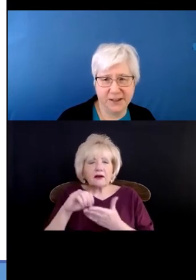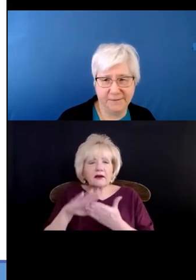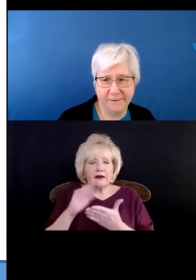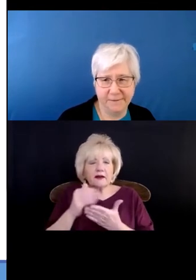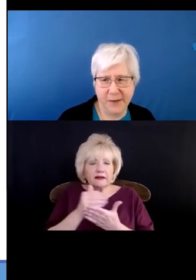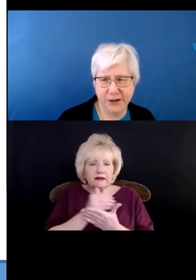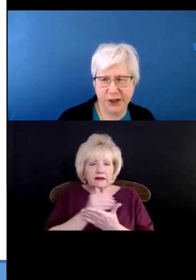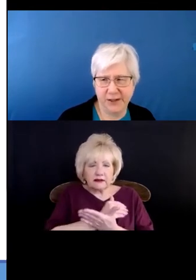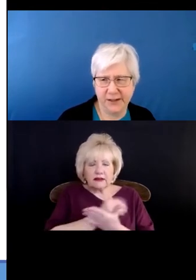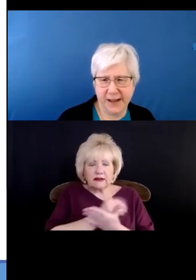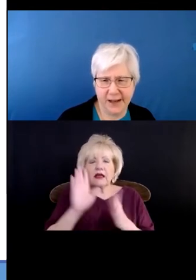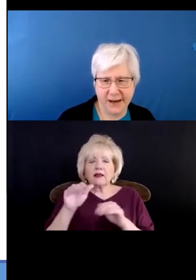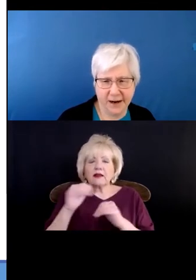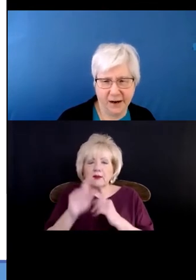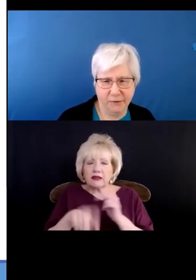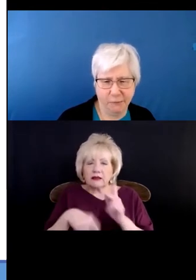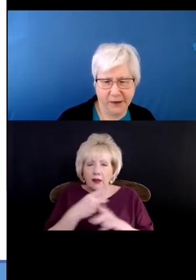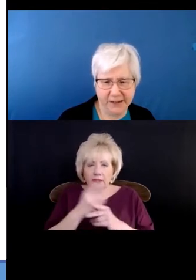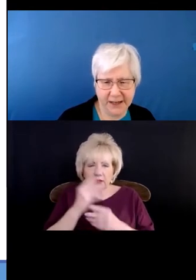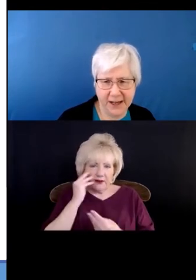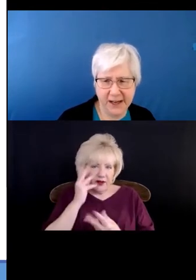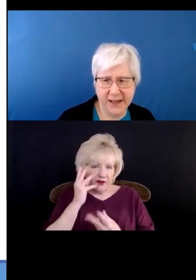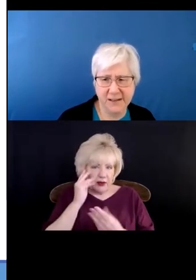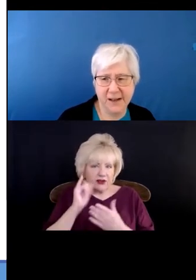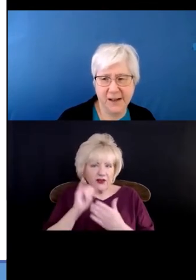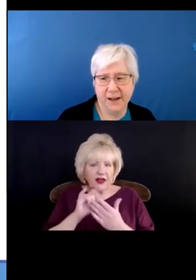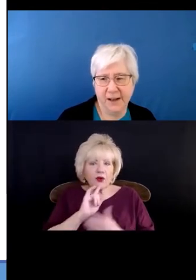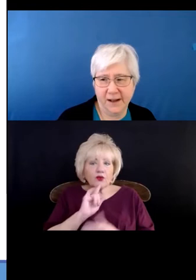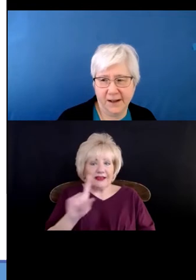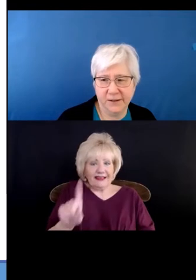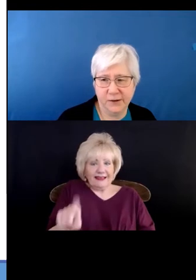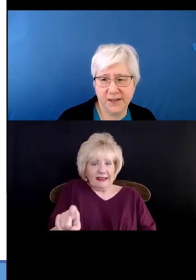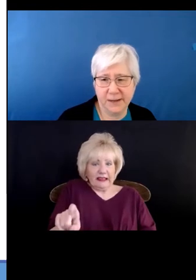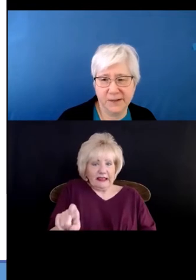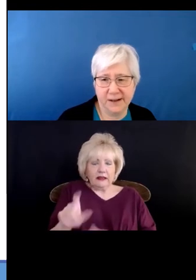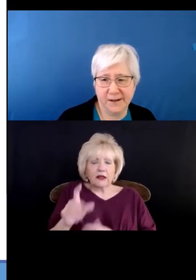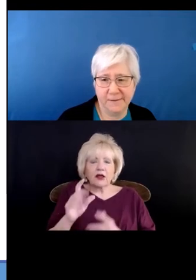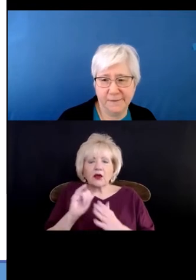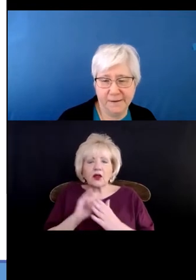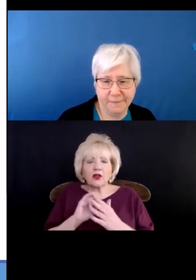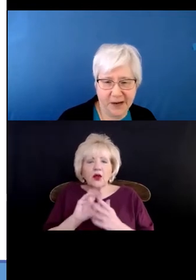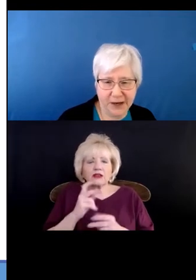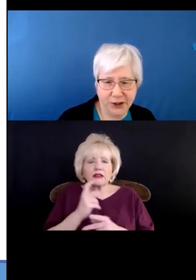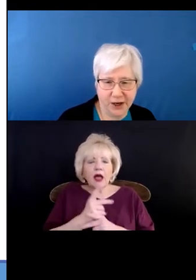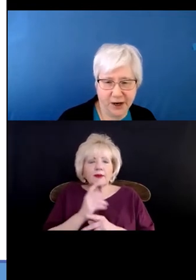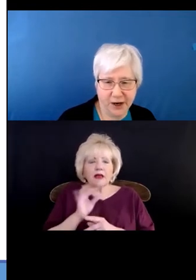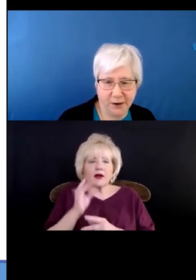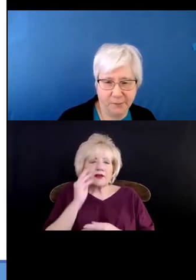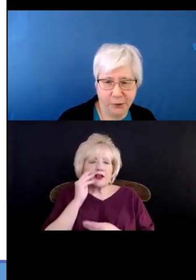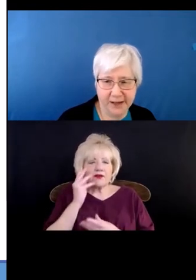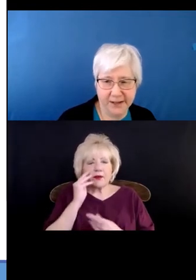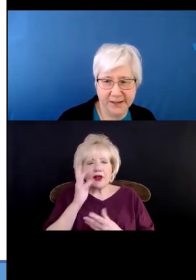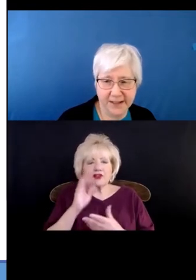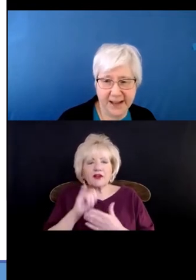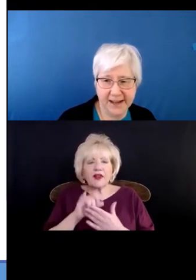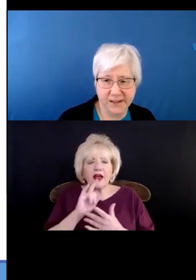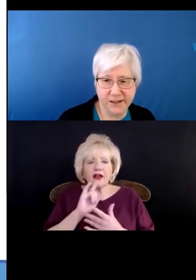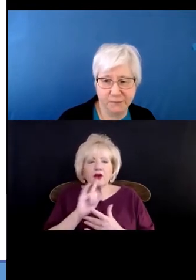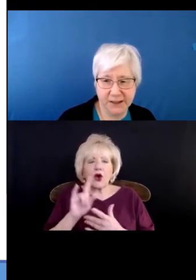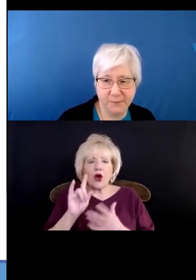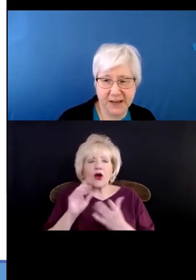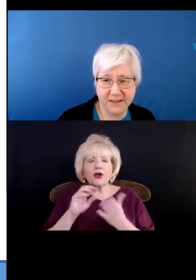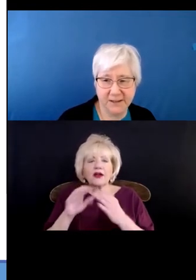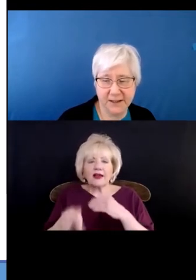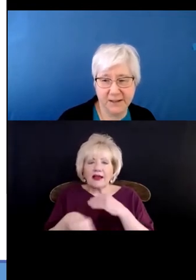types of information that are really needed. Those types of information are put on the slides.